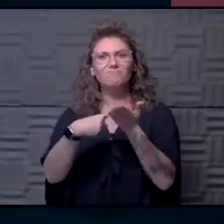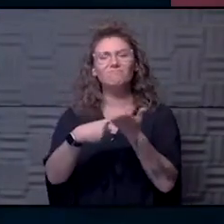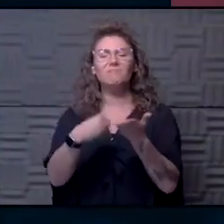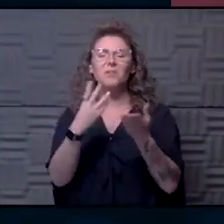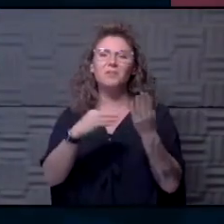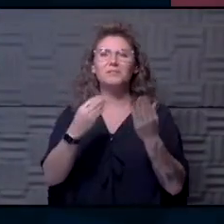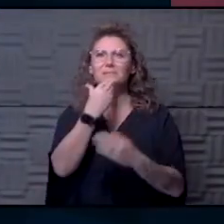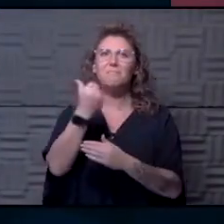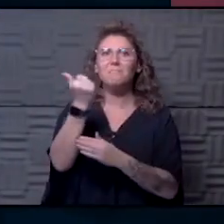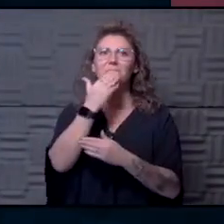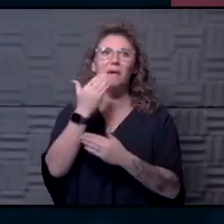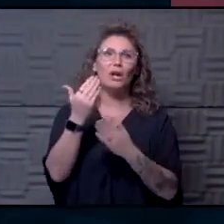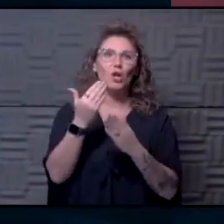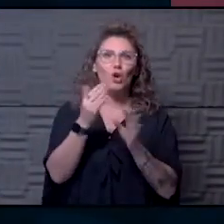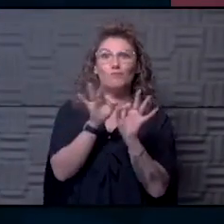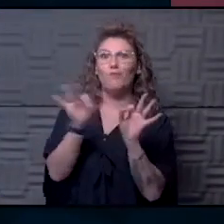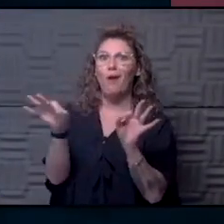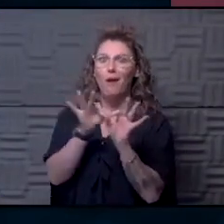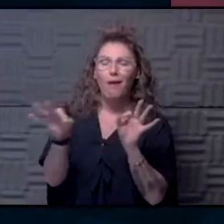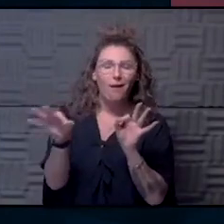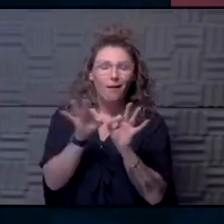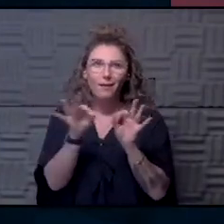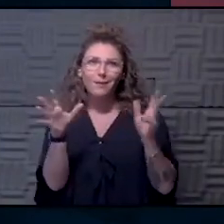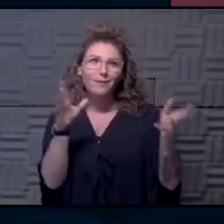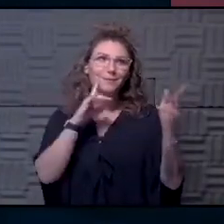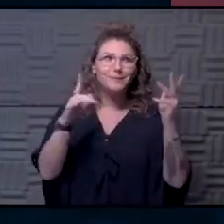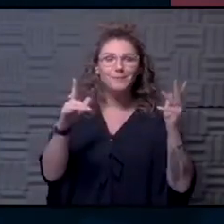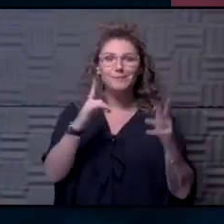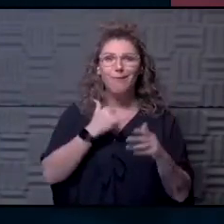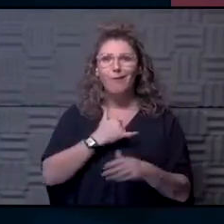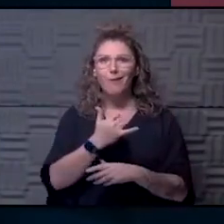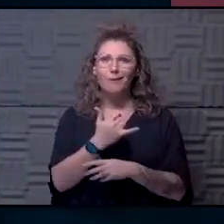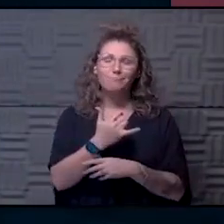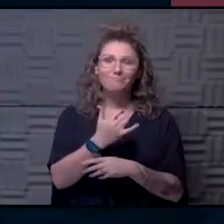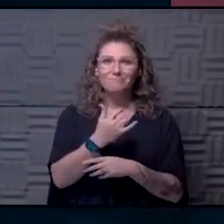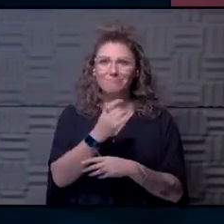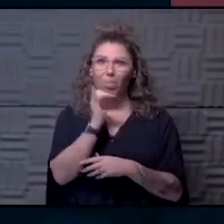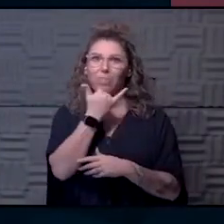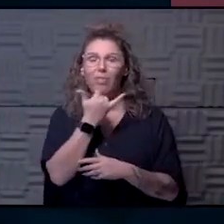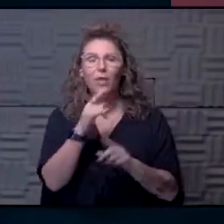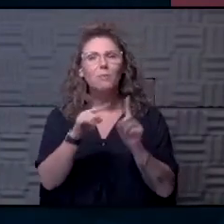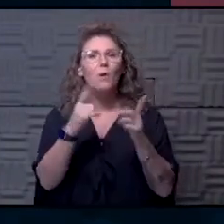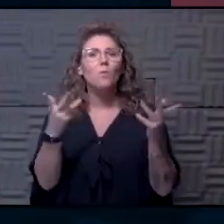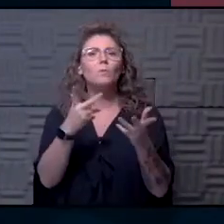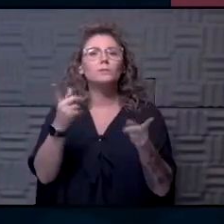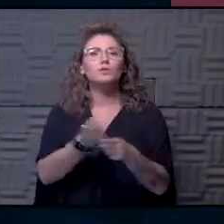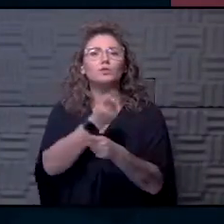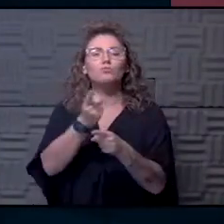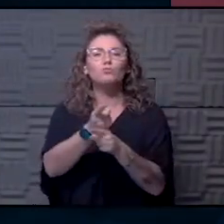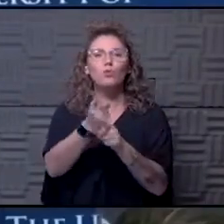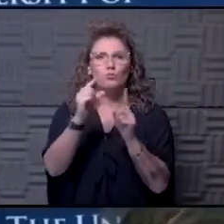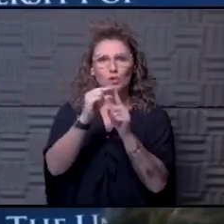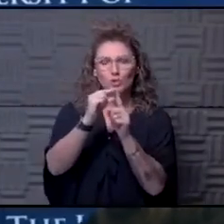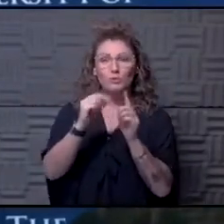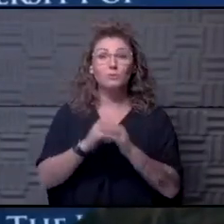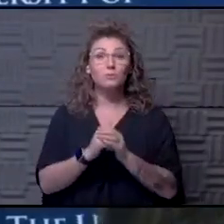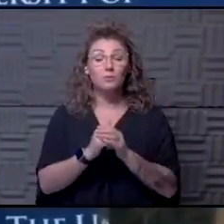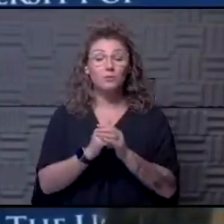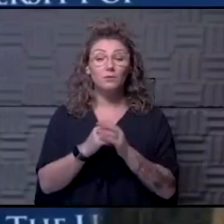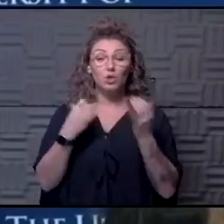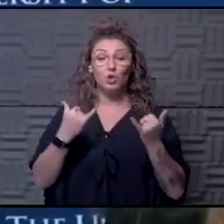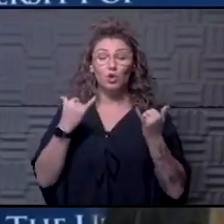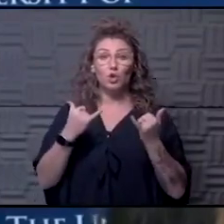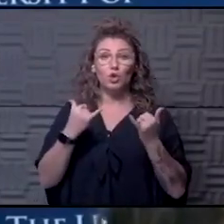probably a better phrase for it that I'm I'm ignorant of. And so you can tell me what the right term is. Well, currently, we're calling it